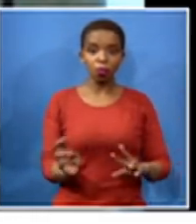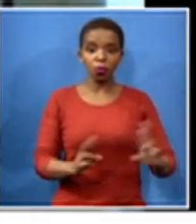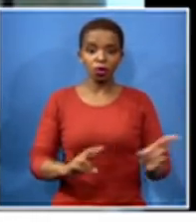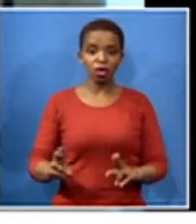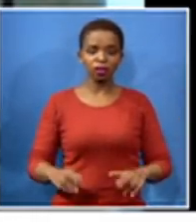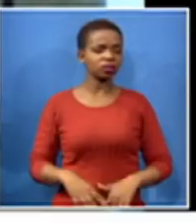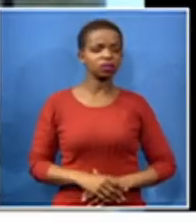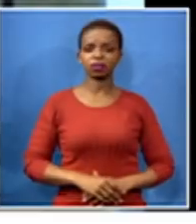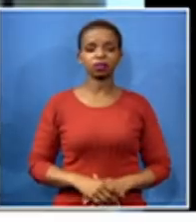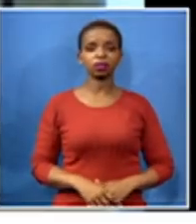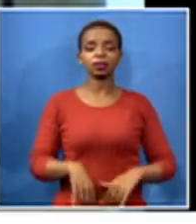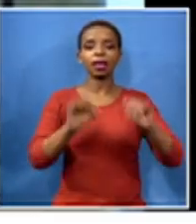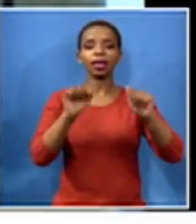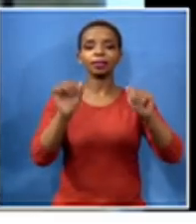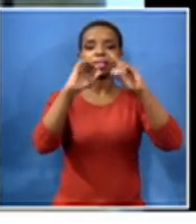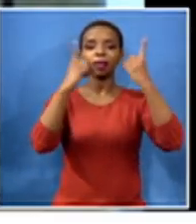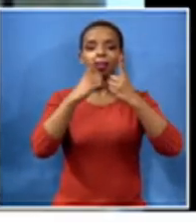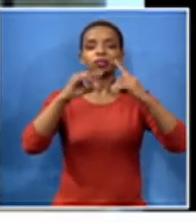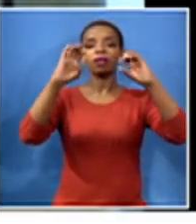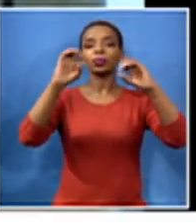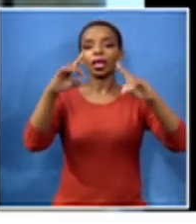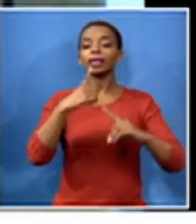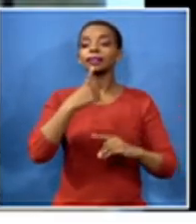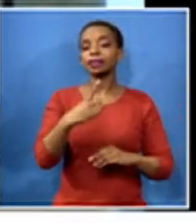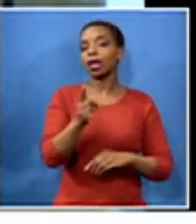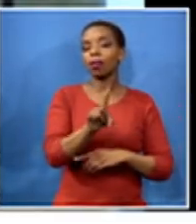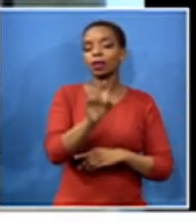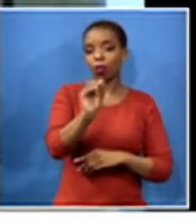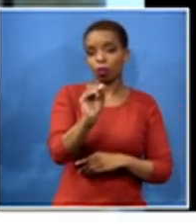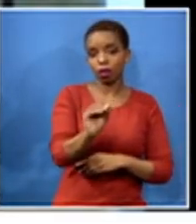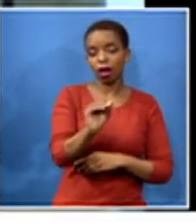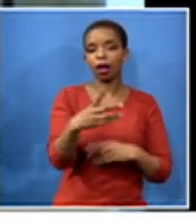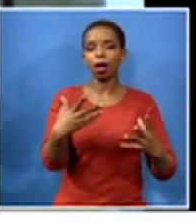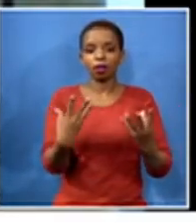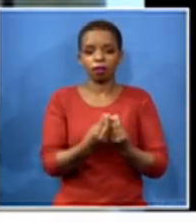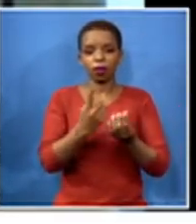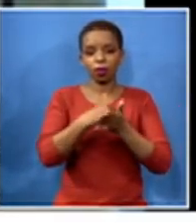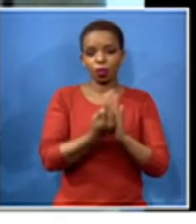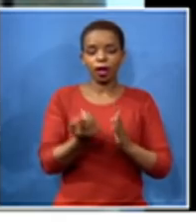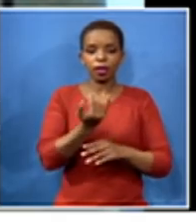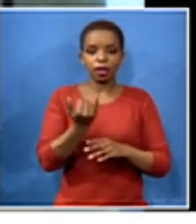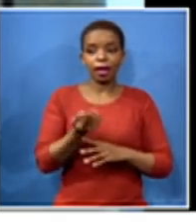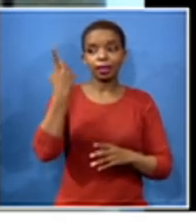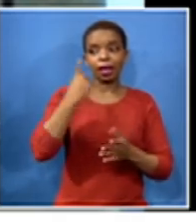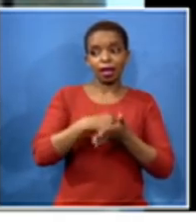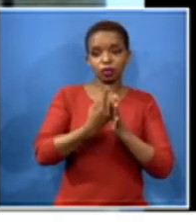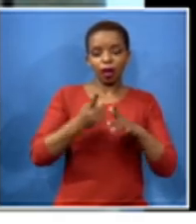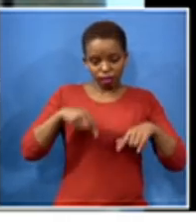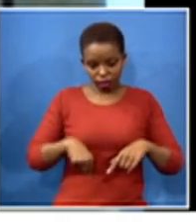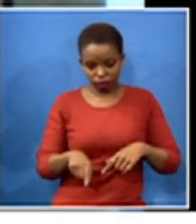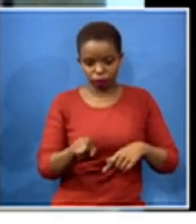department is that there are still a few days left this entire week and next week to get these things delivered which is true